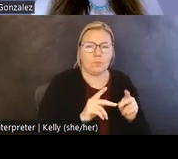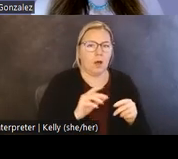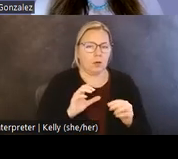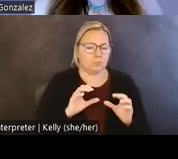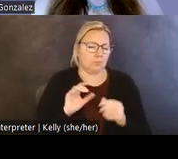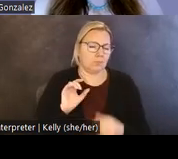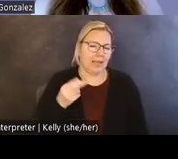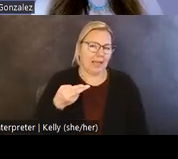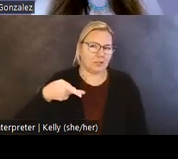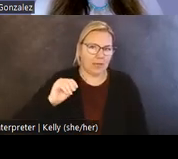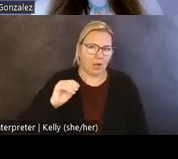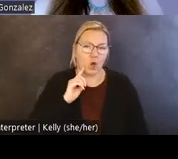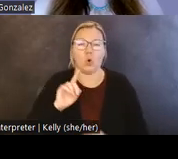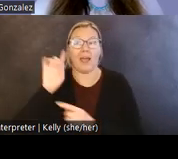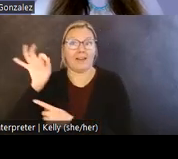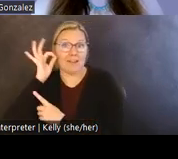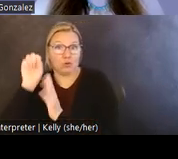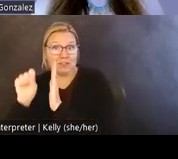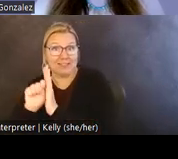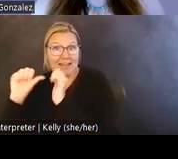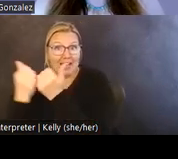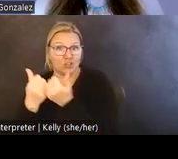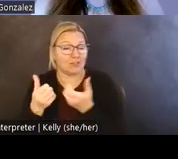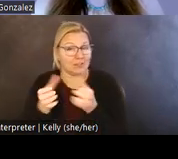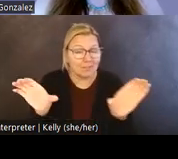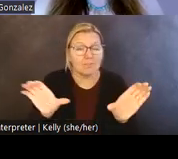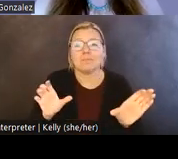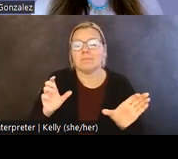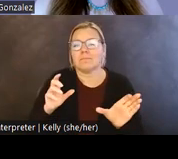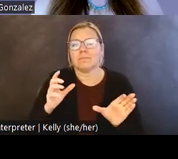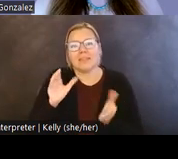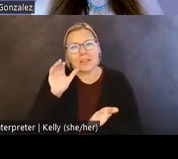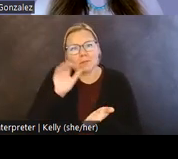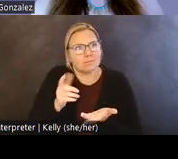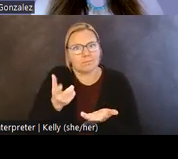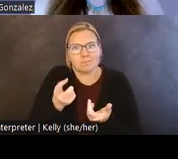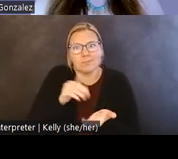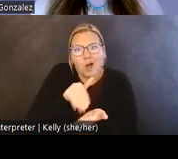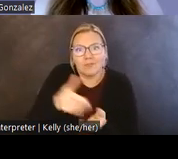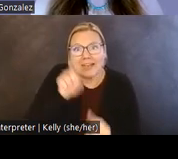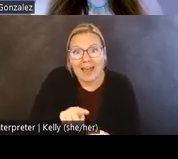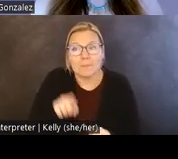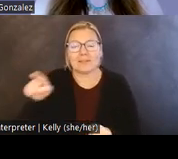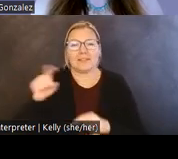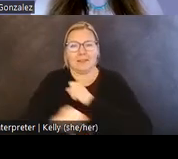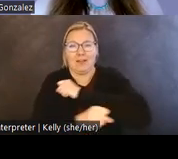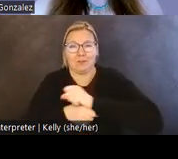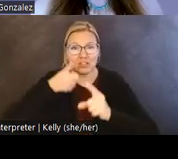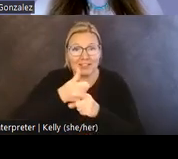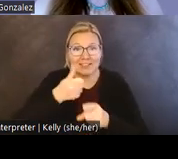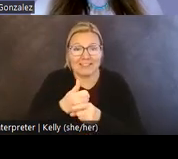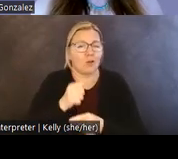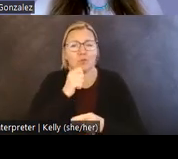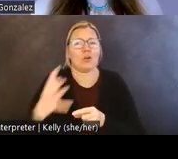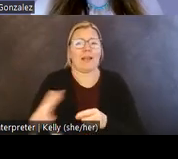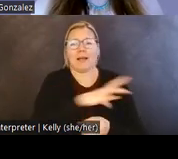and federal or state agencies. It remains that the regulatory framework itself was not designed with references